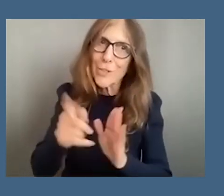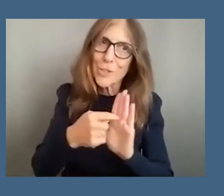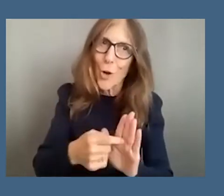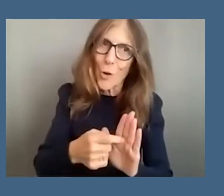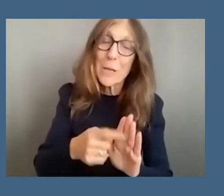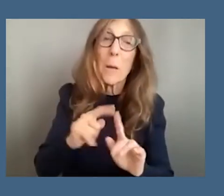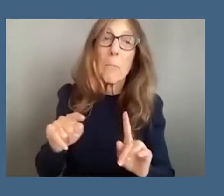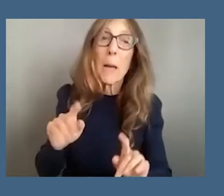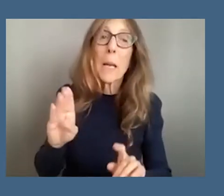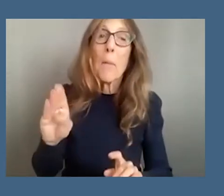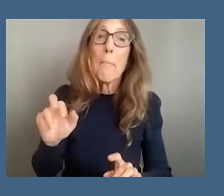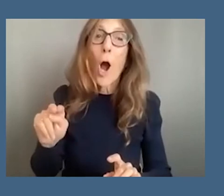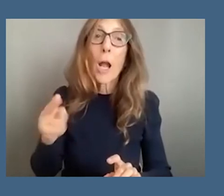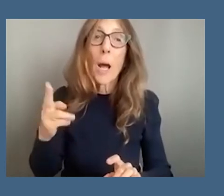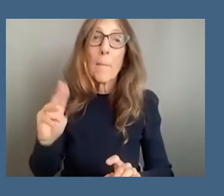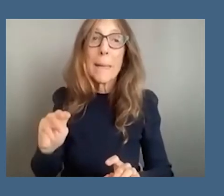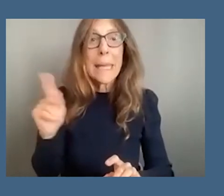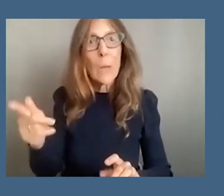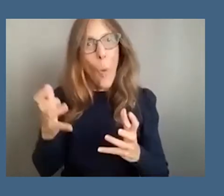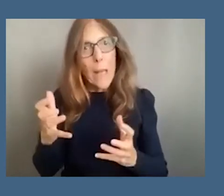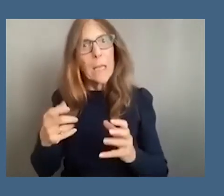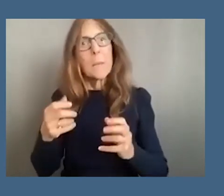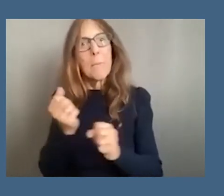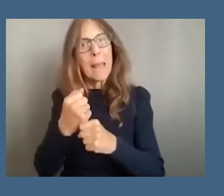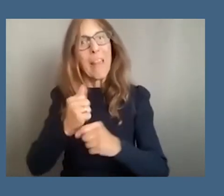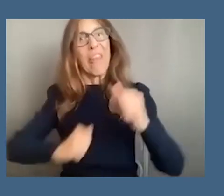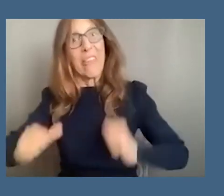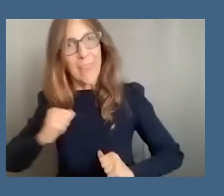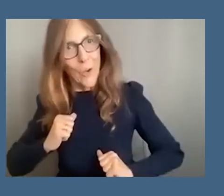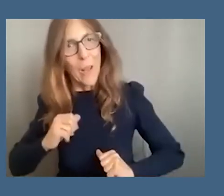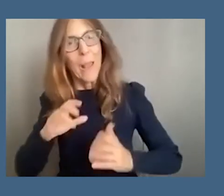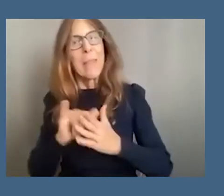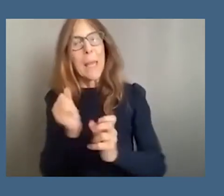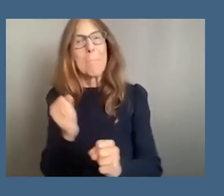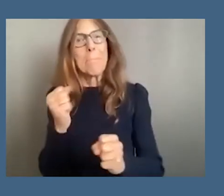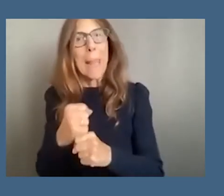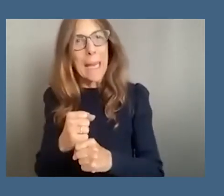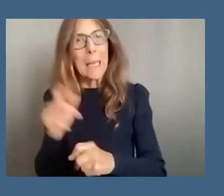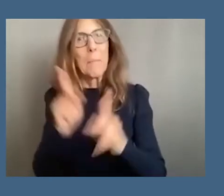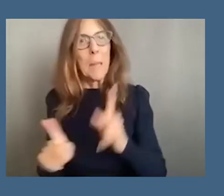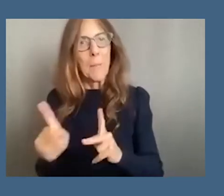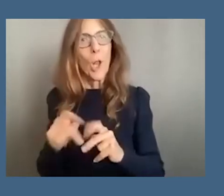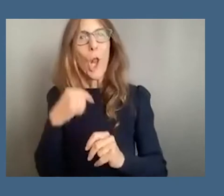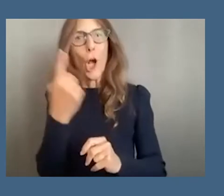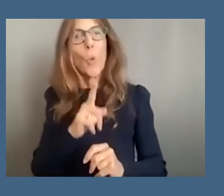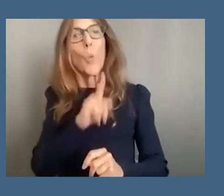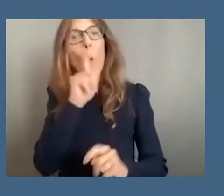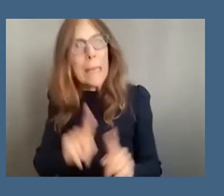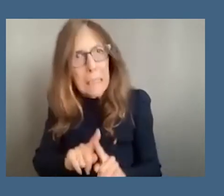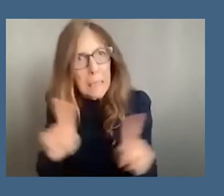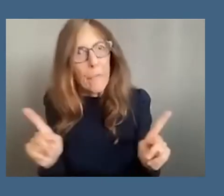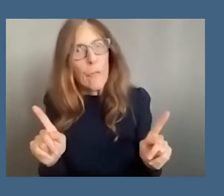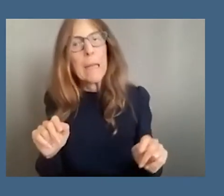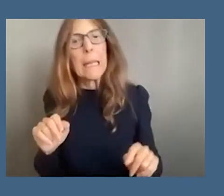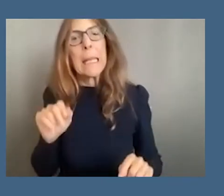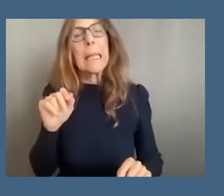interested in producing theater that made people appear especially spectacularly different made people uh